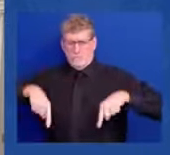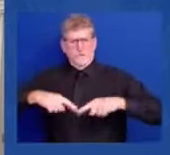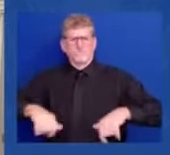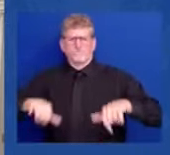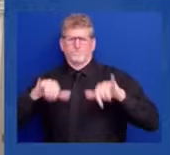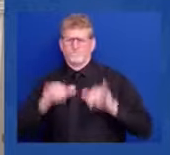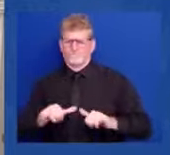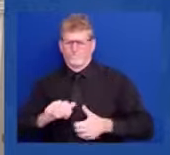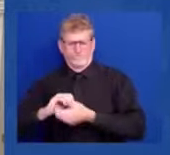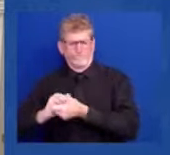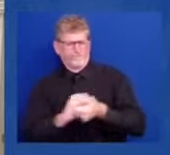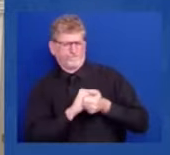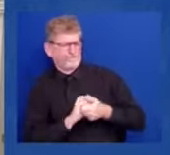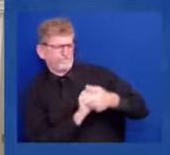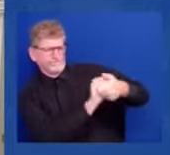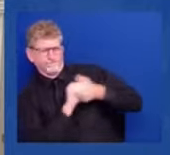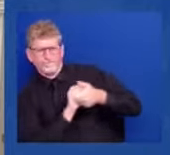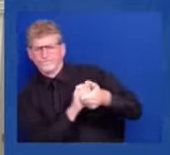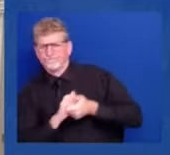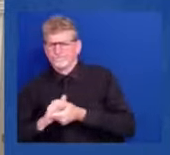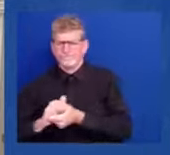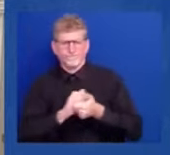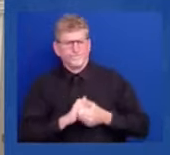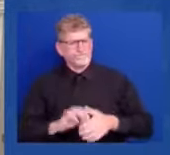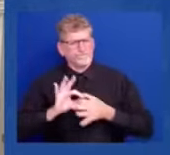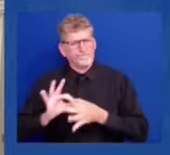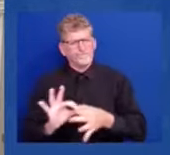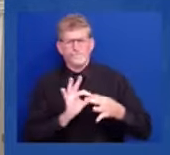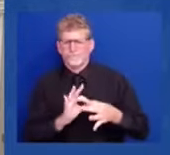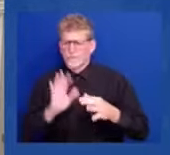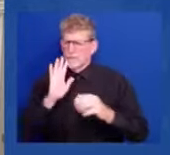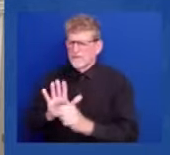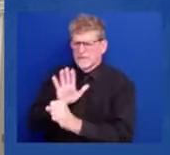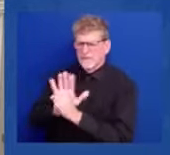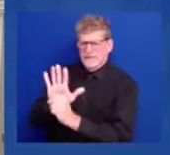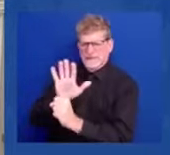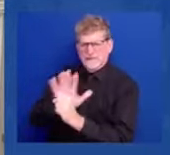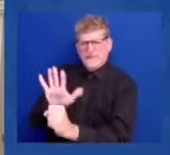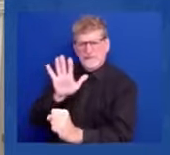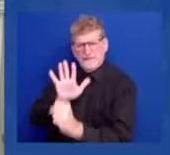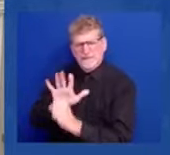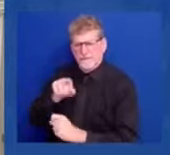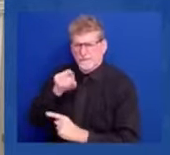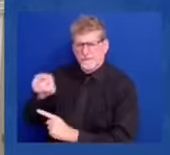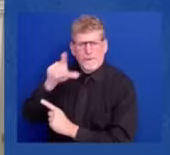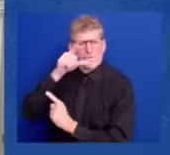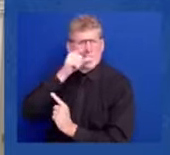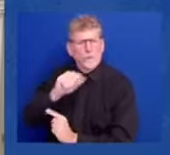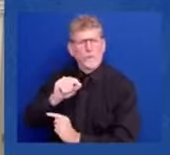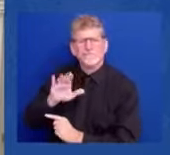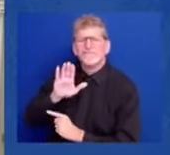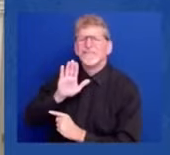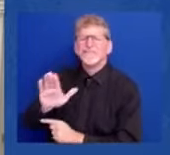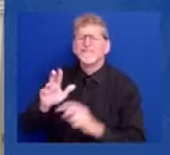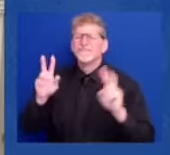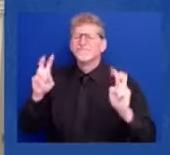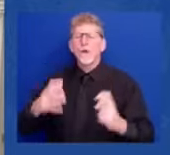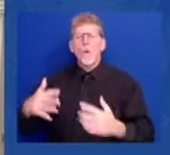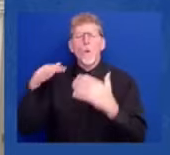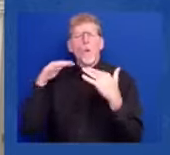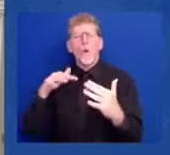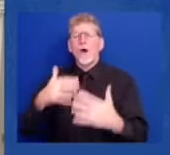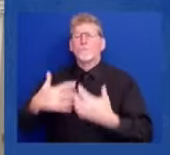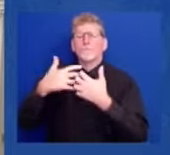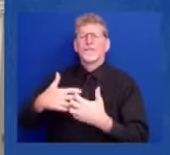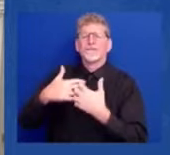on Putin and his war machine. This is a step that we're taking to inflict further pain on Putin, but there will be